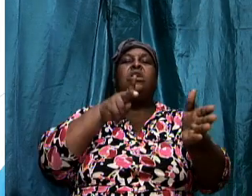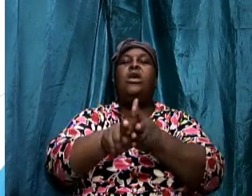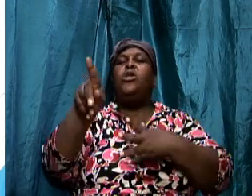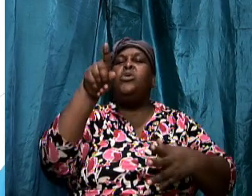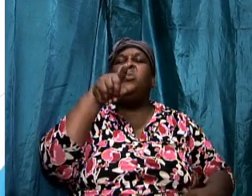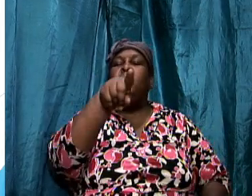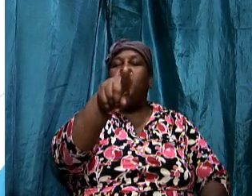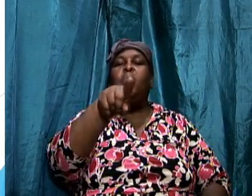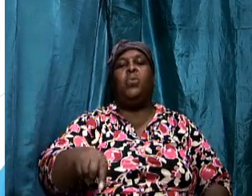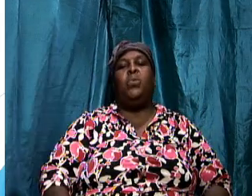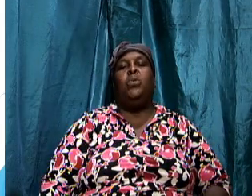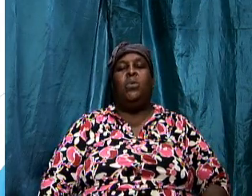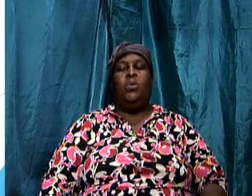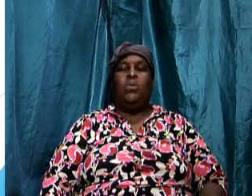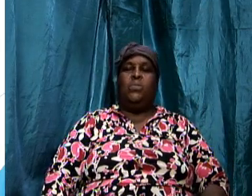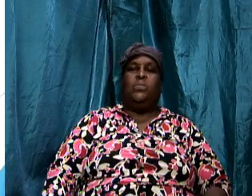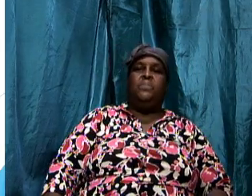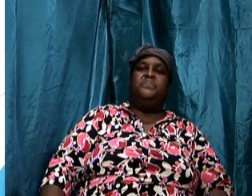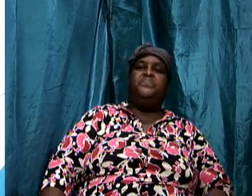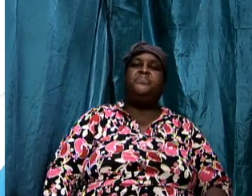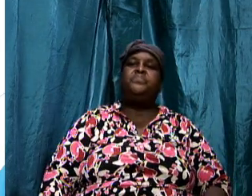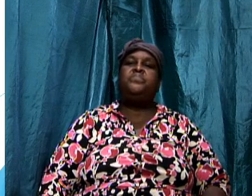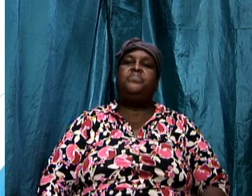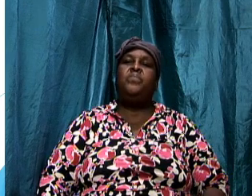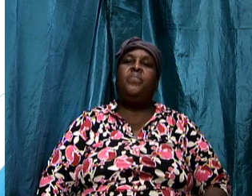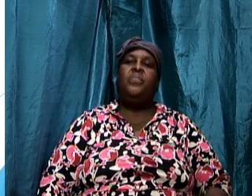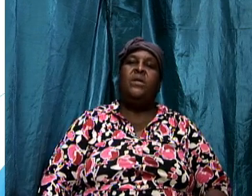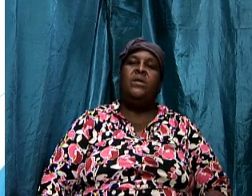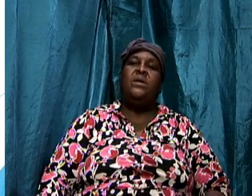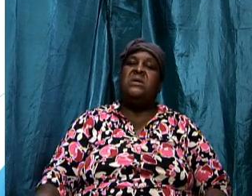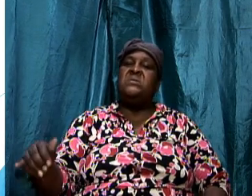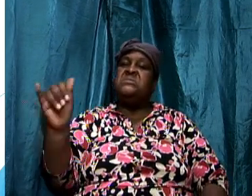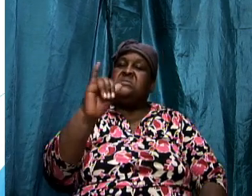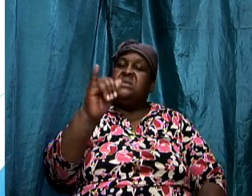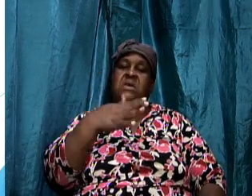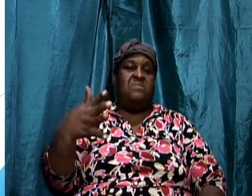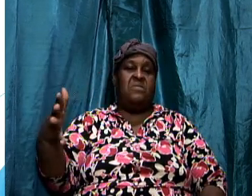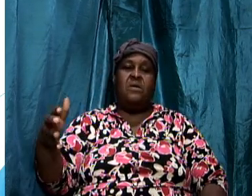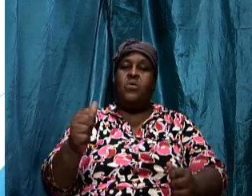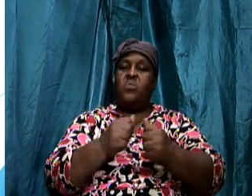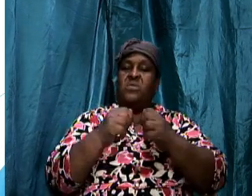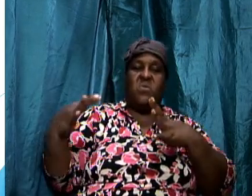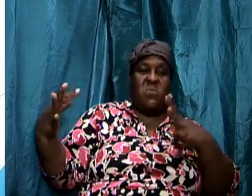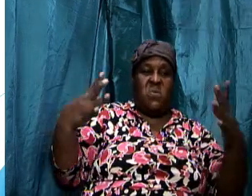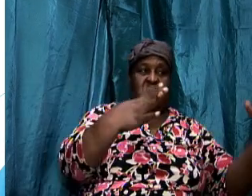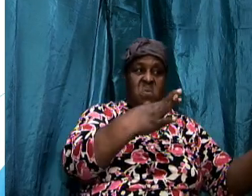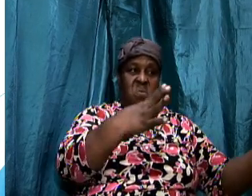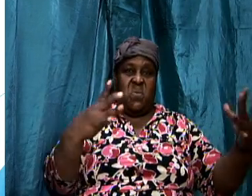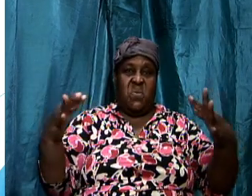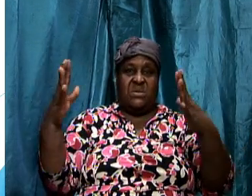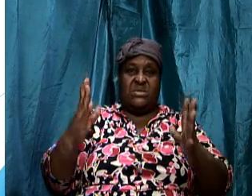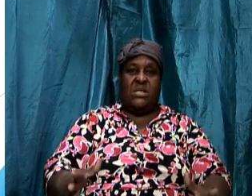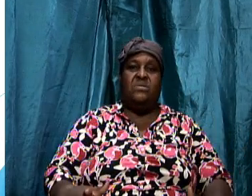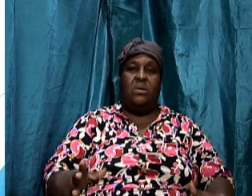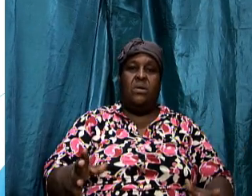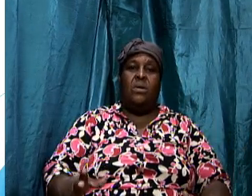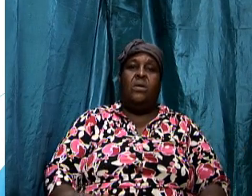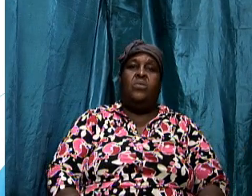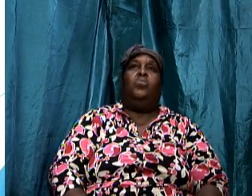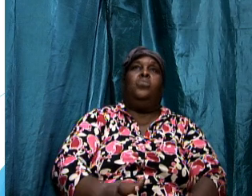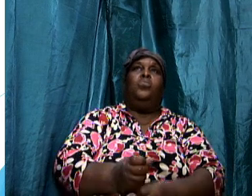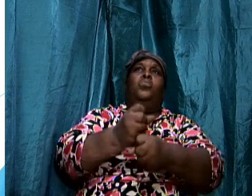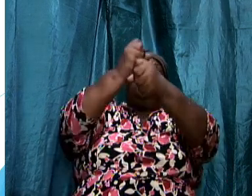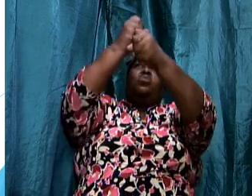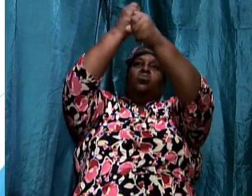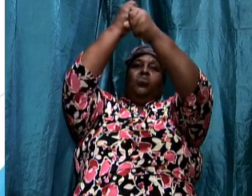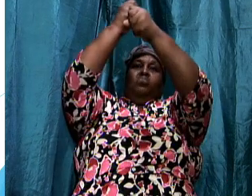until one of them die the same thing with the wrestlers they will lift you and drop you to the canvas